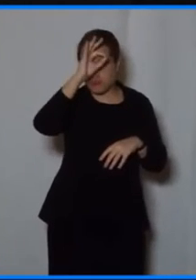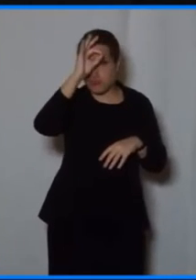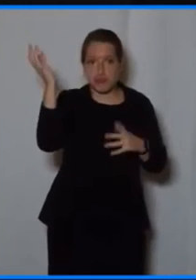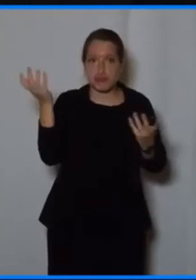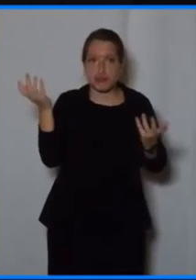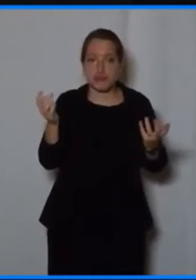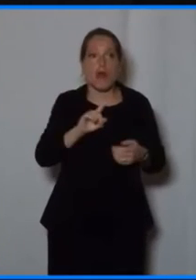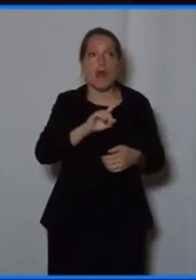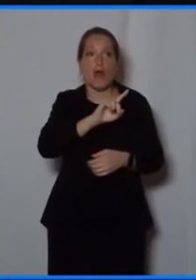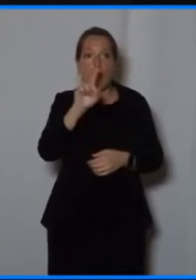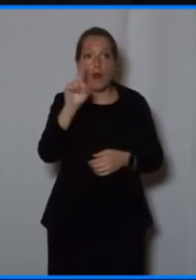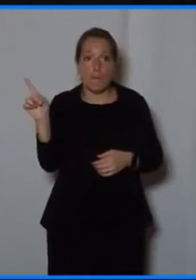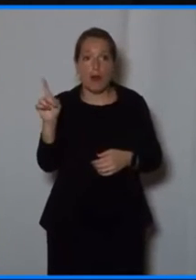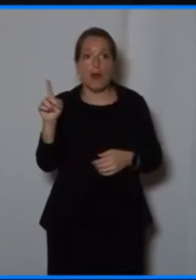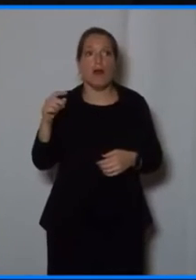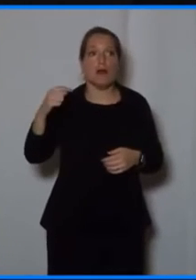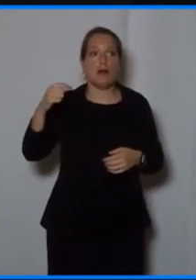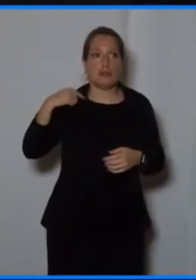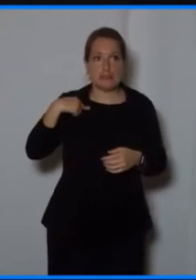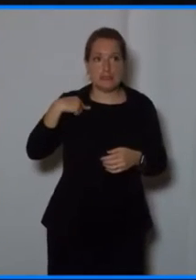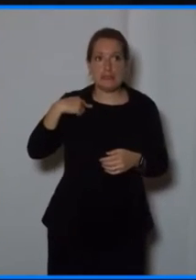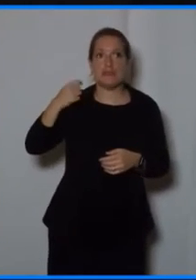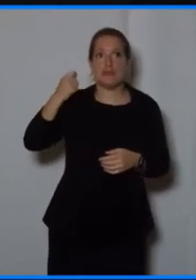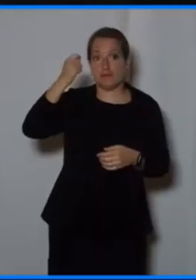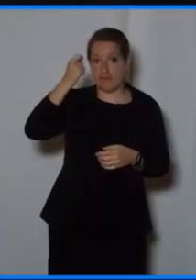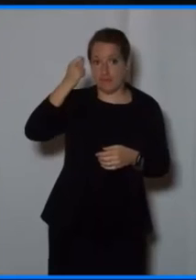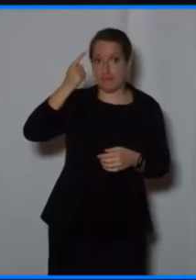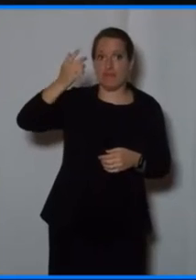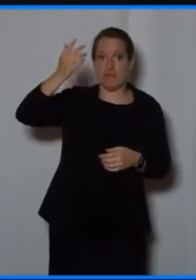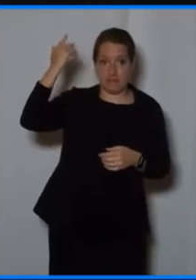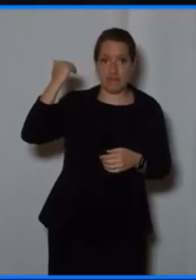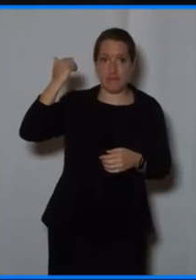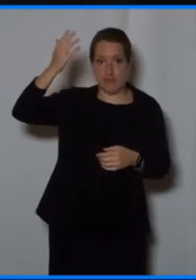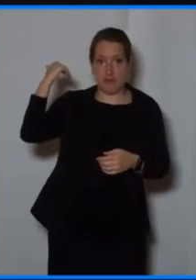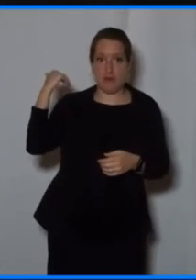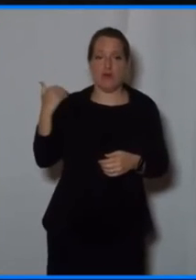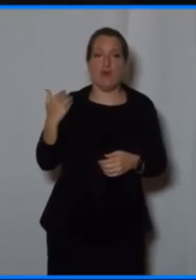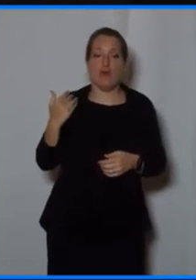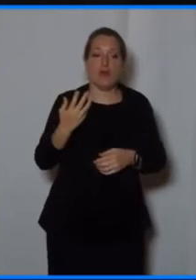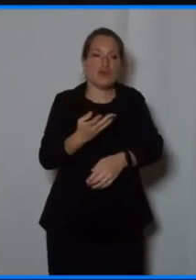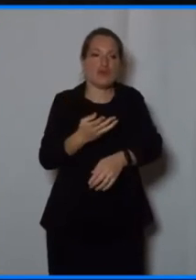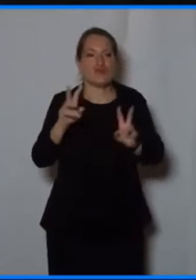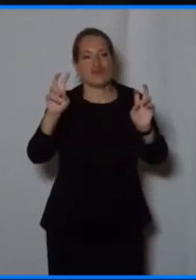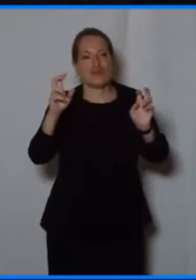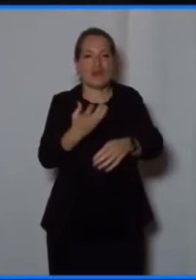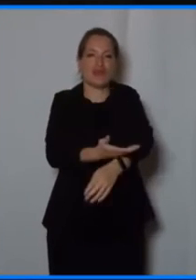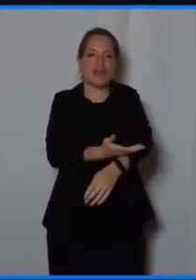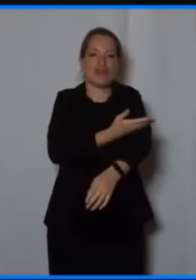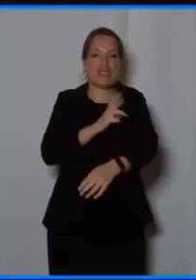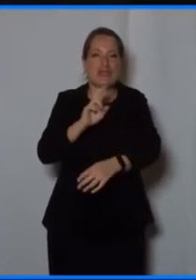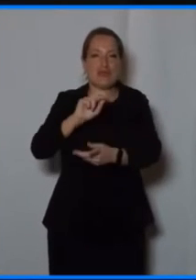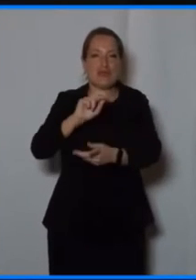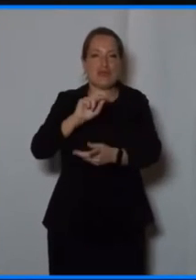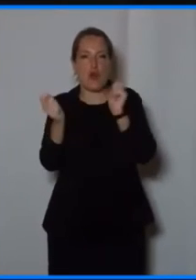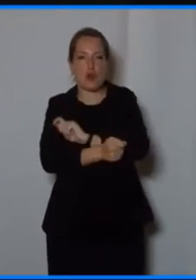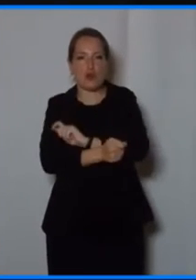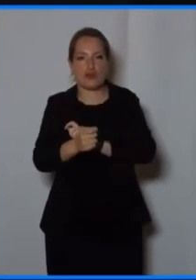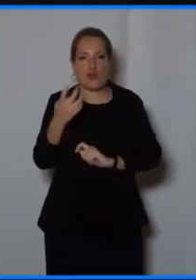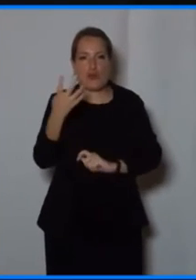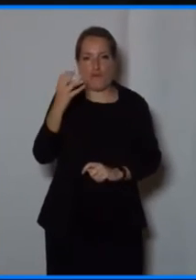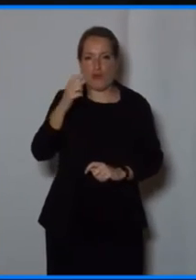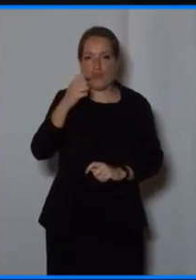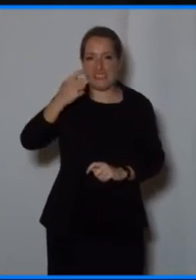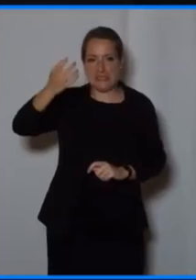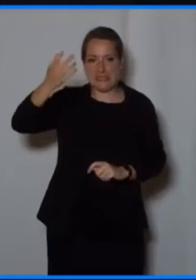told that already 30, 40 years ago during the Green Revolution. And I was convinced to buy Monsanto seeds and